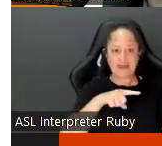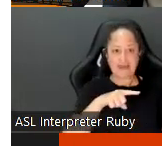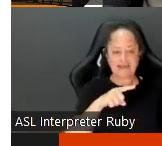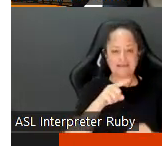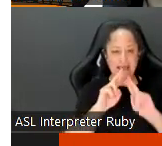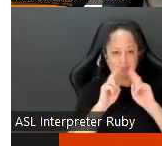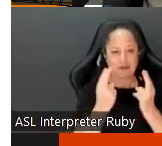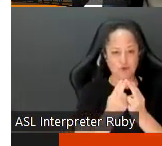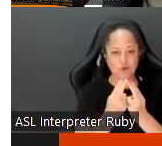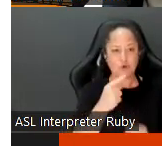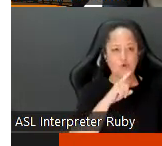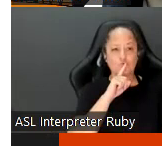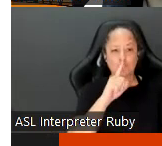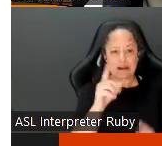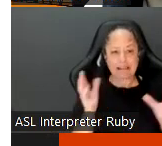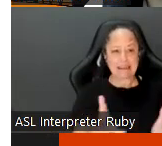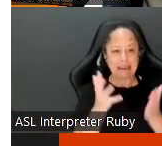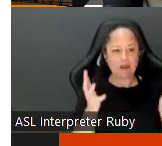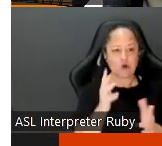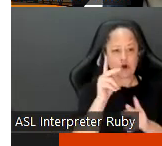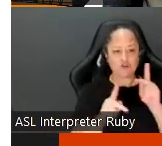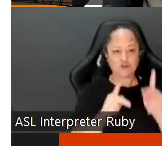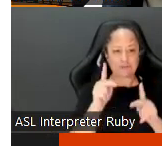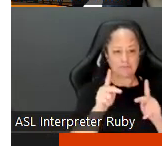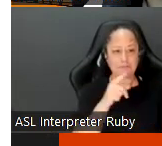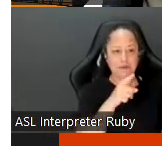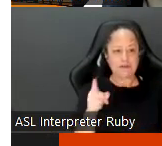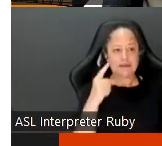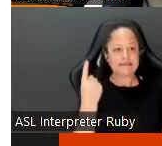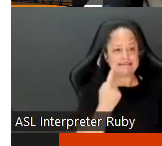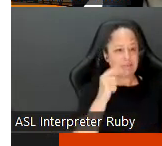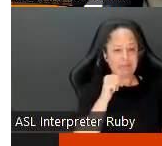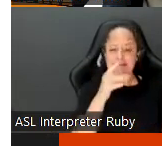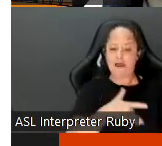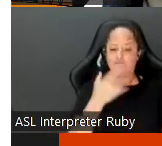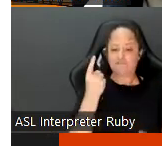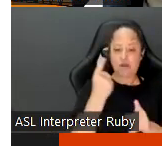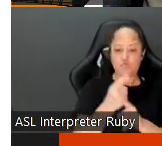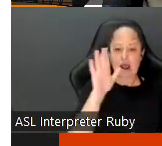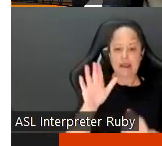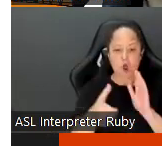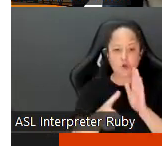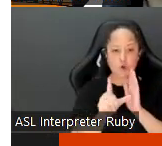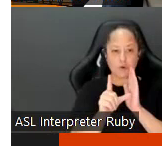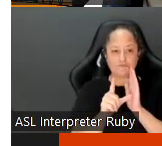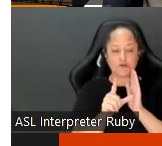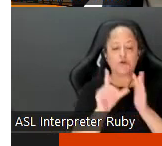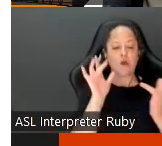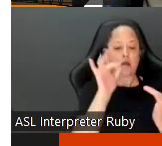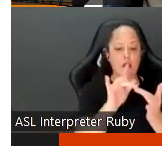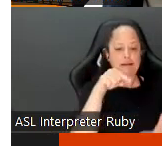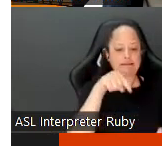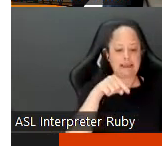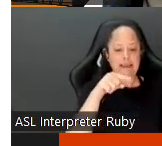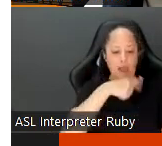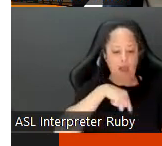this is why we're really encouraging folks that if if that something just doesn't feel right on your review contact us as soon